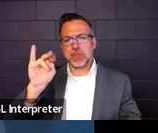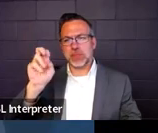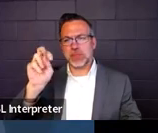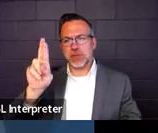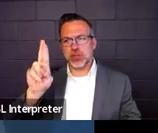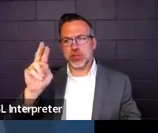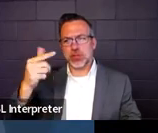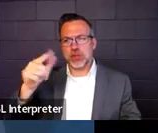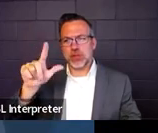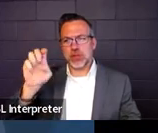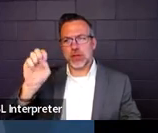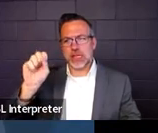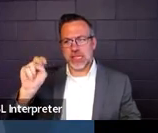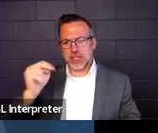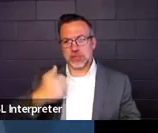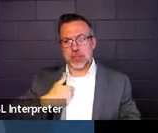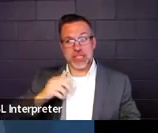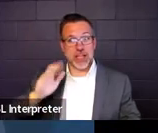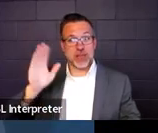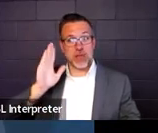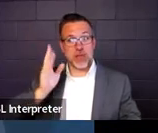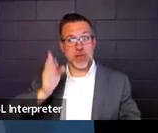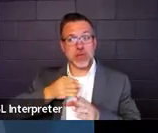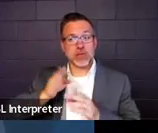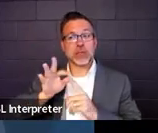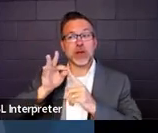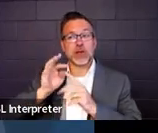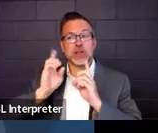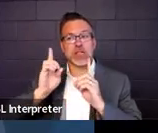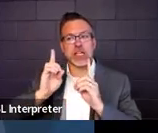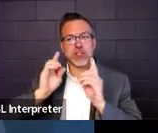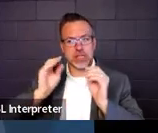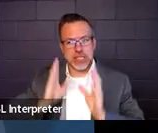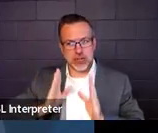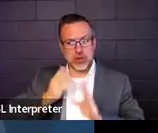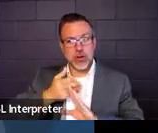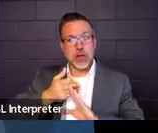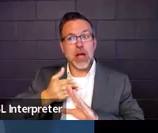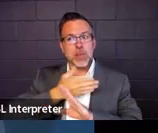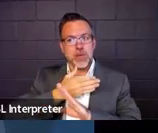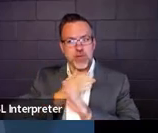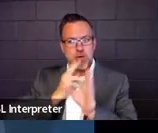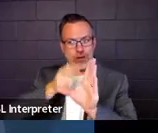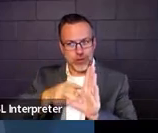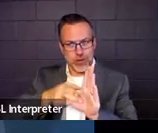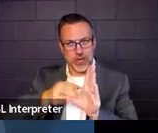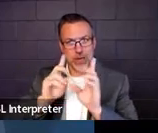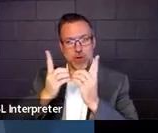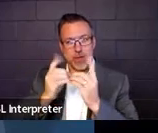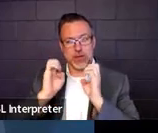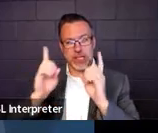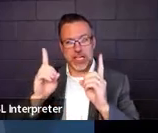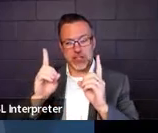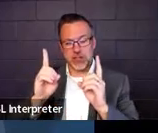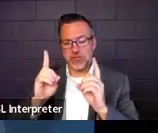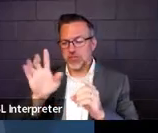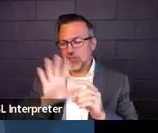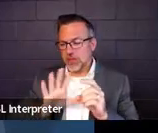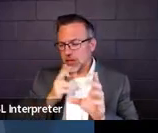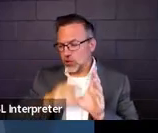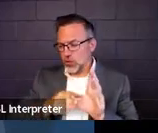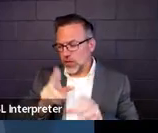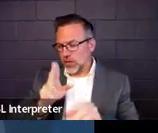a special education teacher before I joined the department about two and a half years ago